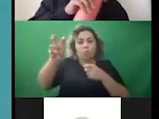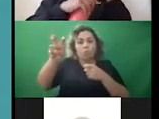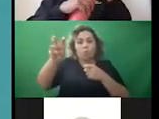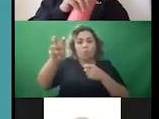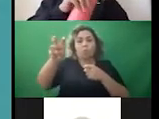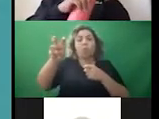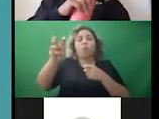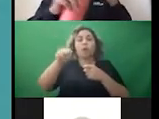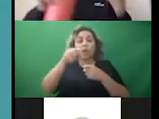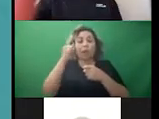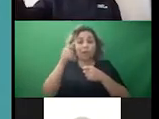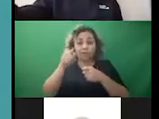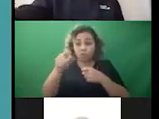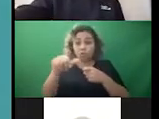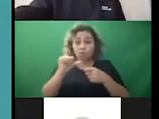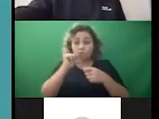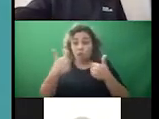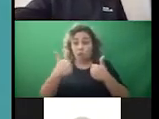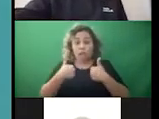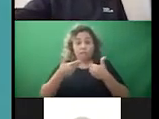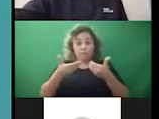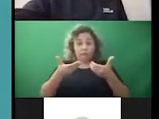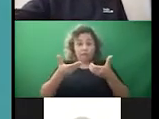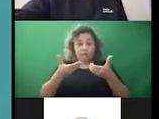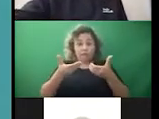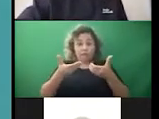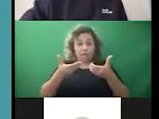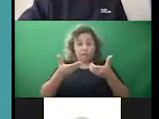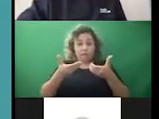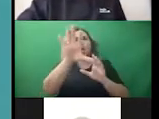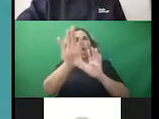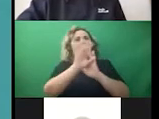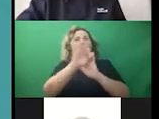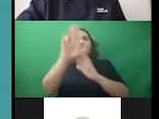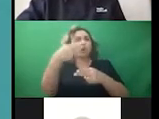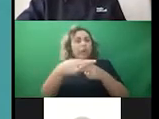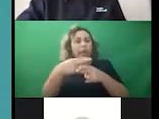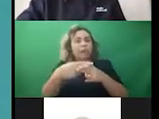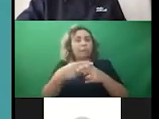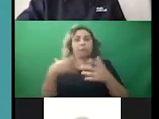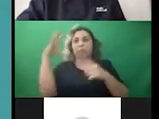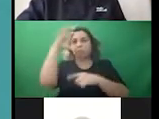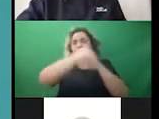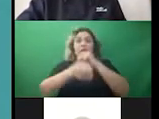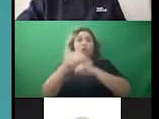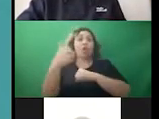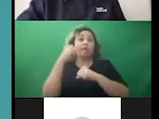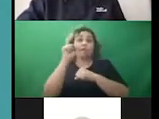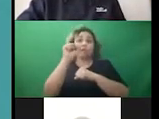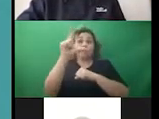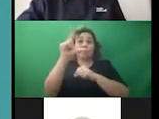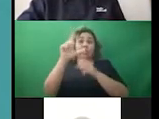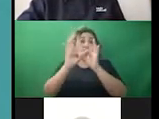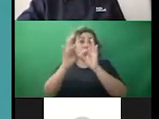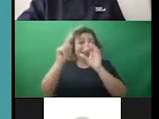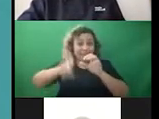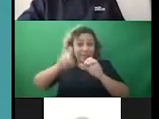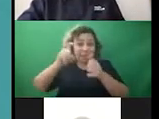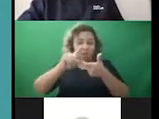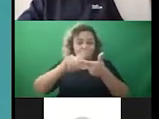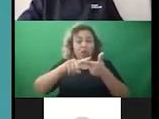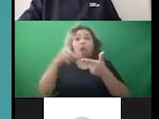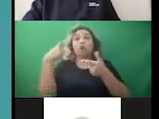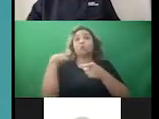did not get a chance to add an asterisk to your name and you need either ASL interpretation or